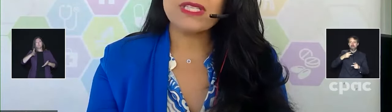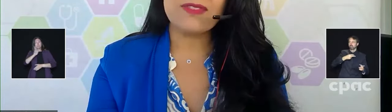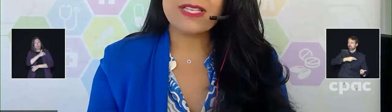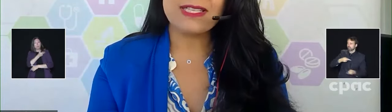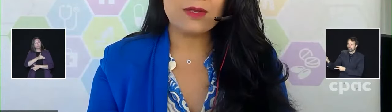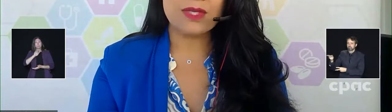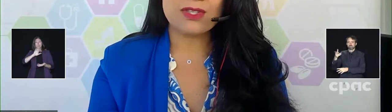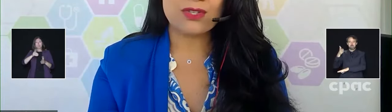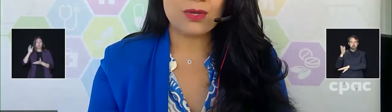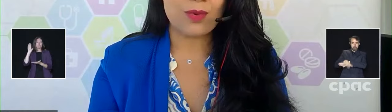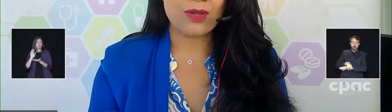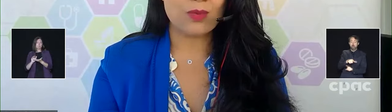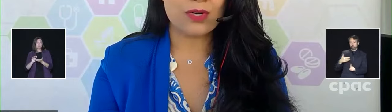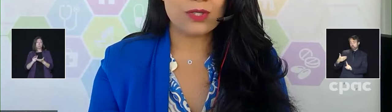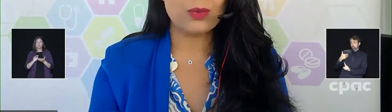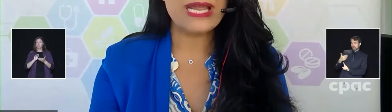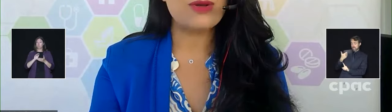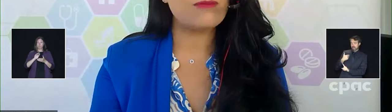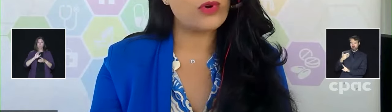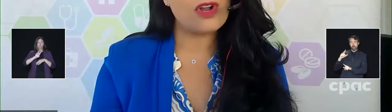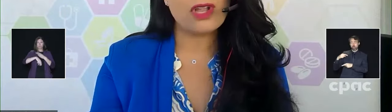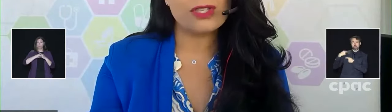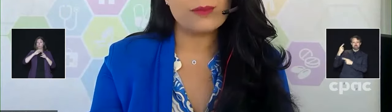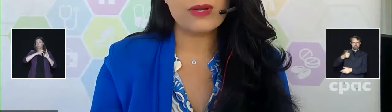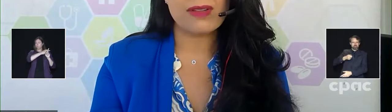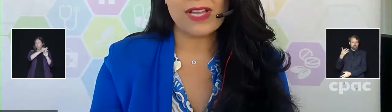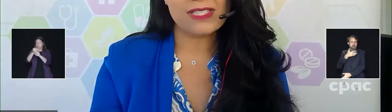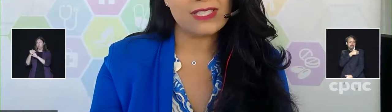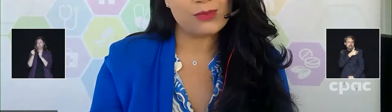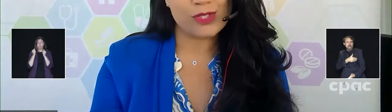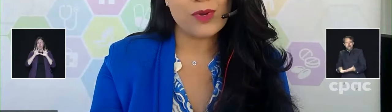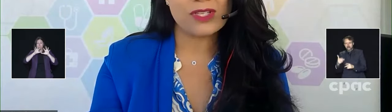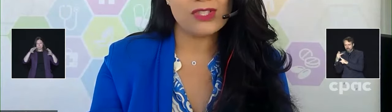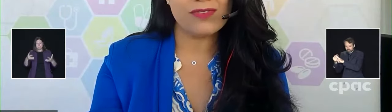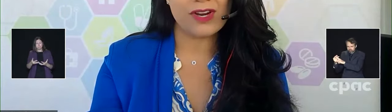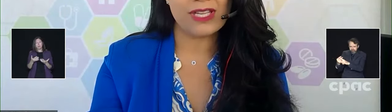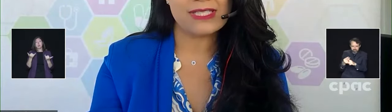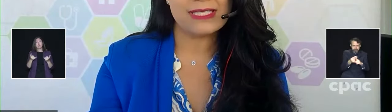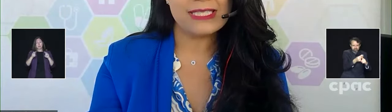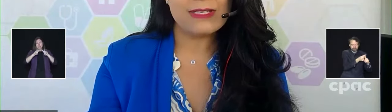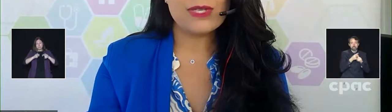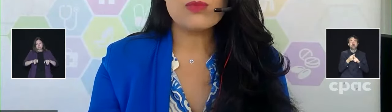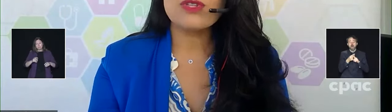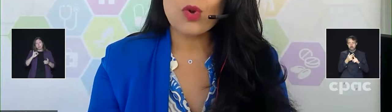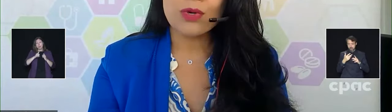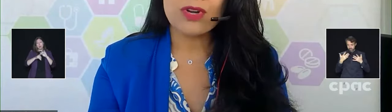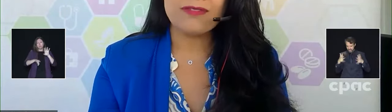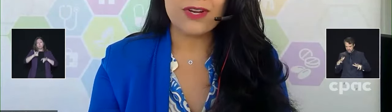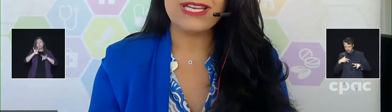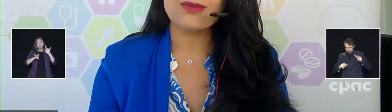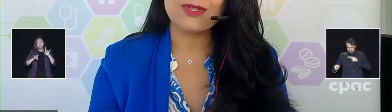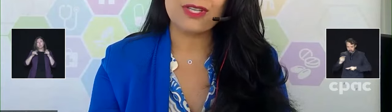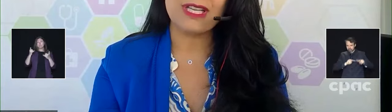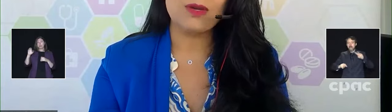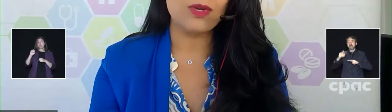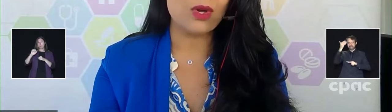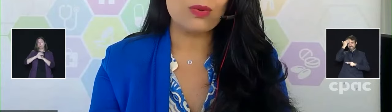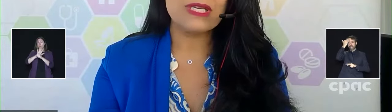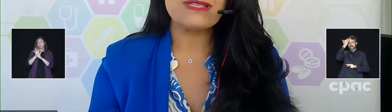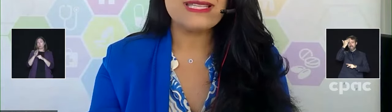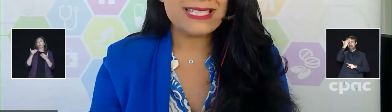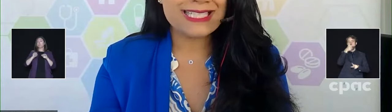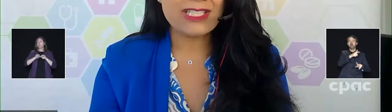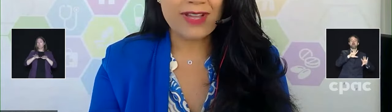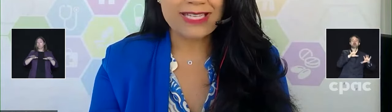billions of vaccine administered around the world, we now have more knowledge about how vaccines respond to new variants. And with the Omicron variant now circulating, we know